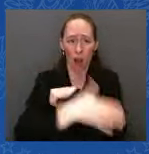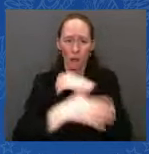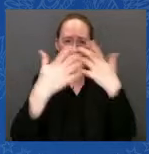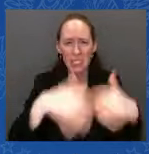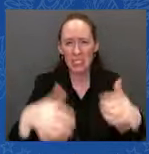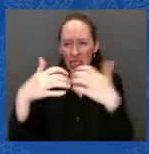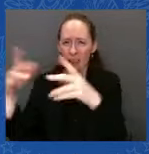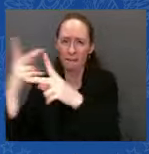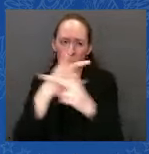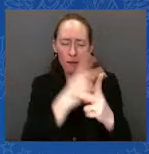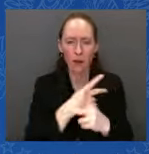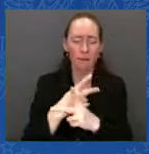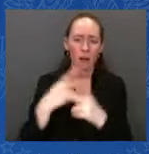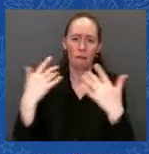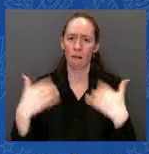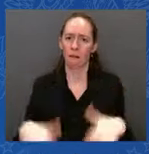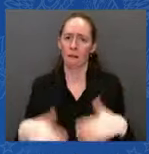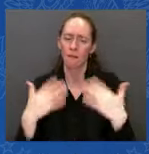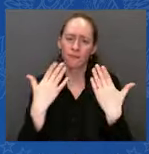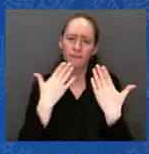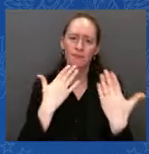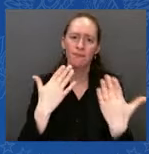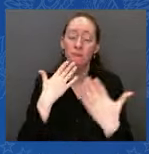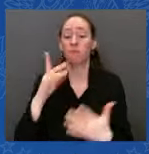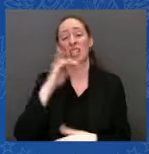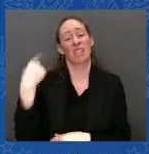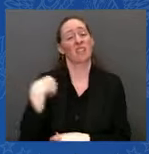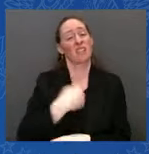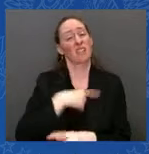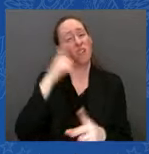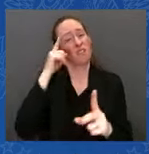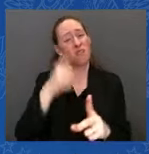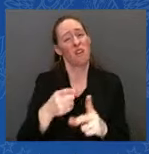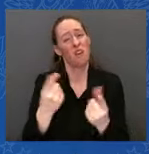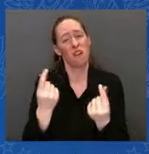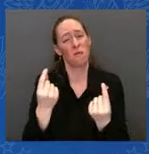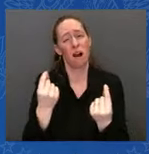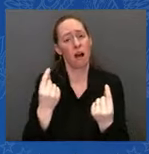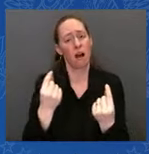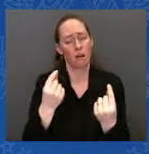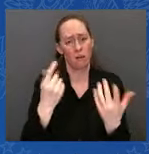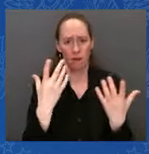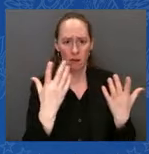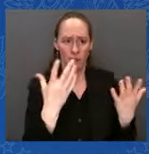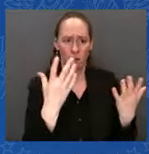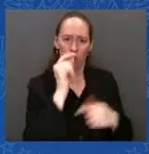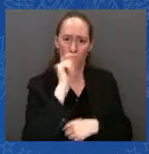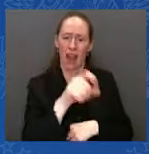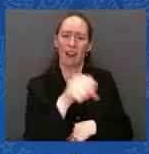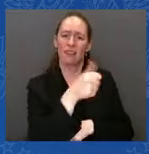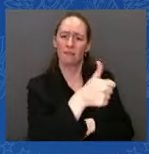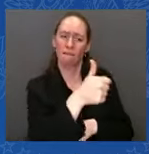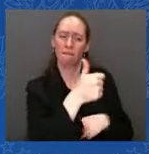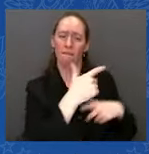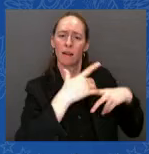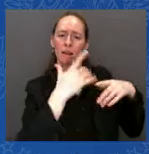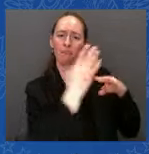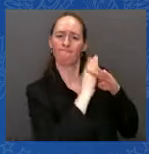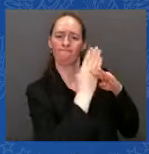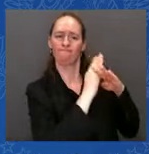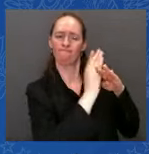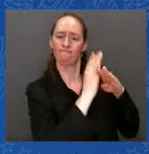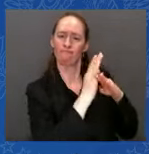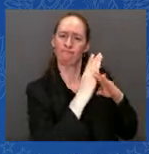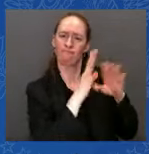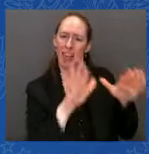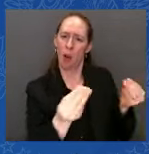helping Ukraine defend and protect Ukrainian land. It is not an offensive threat to Russia. We are — there is no